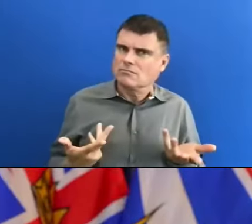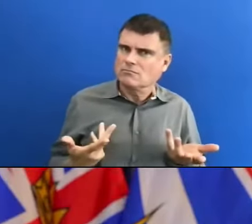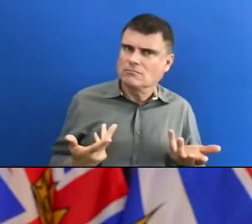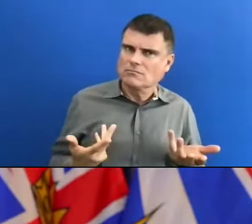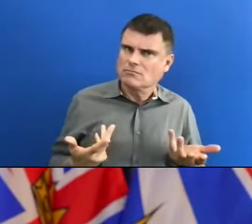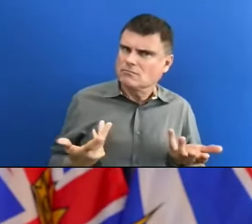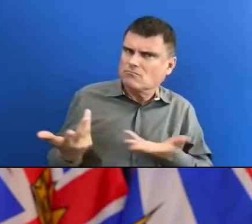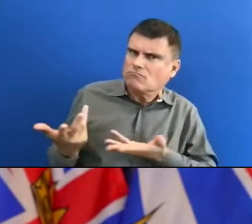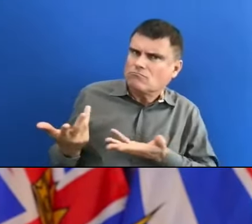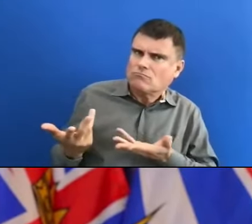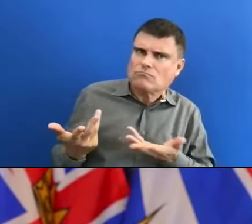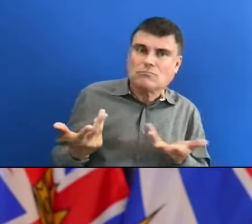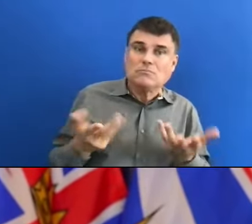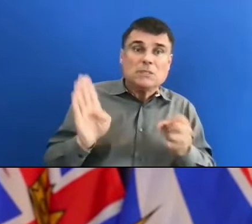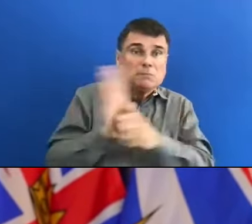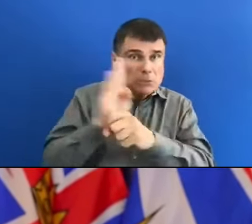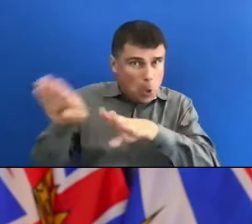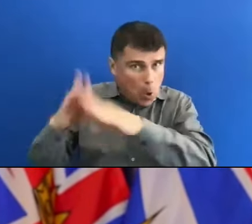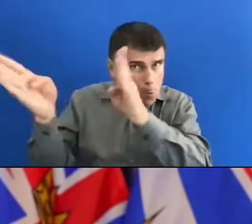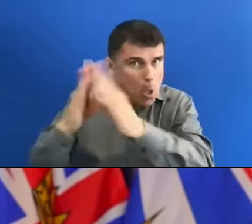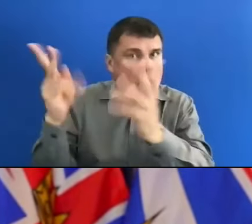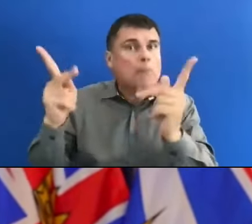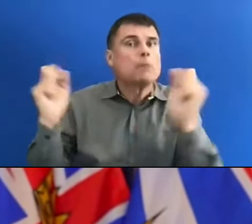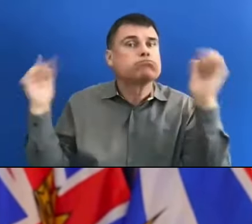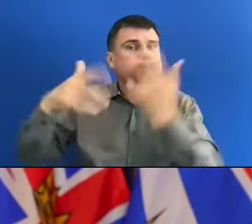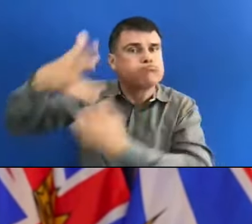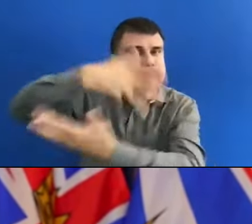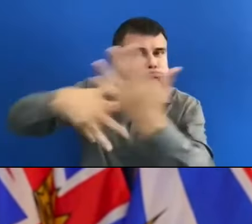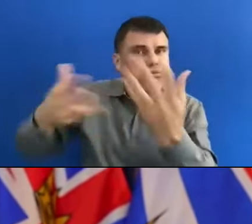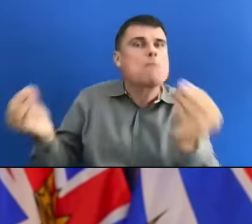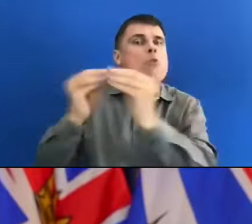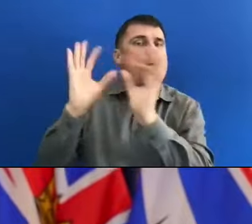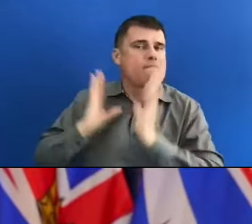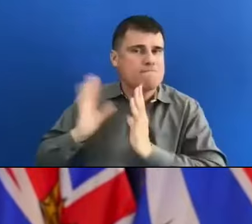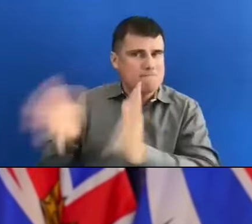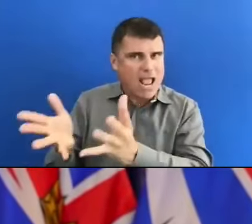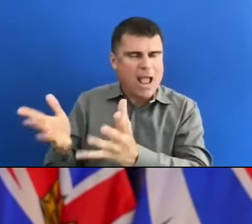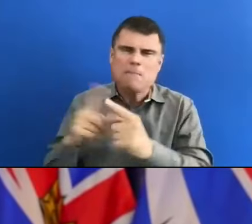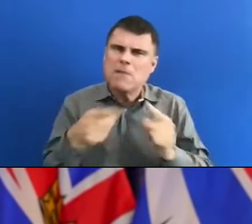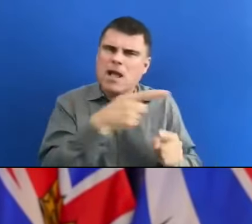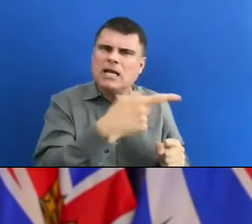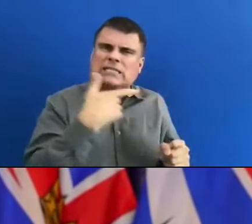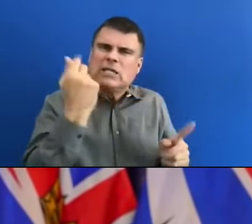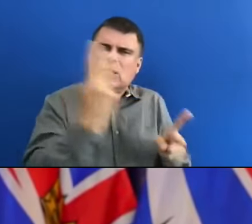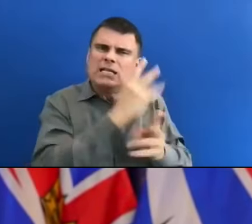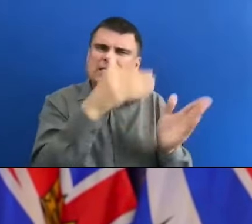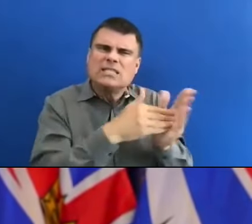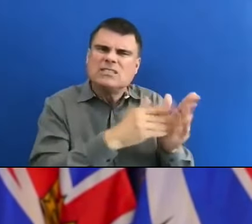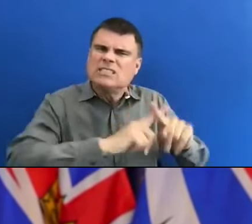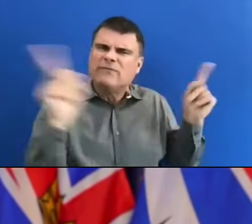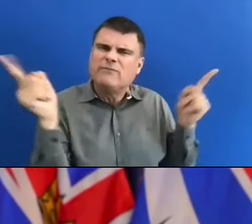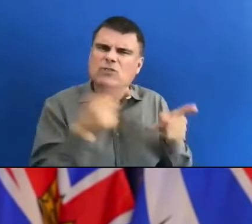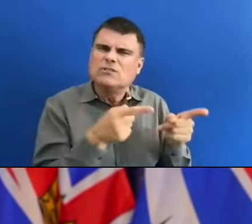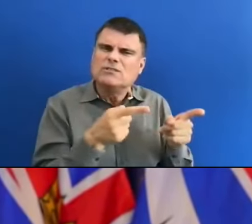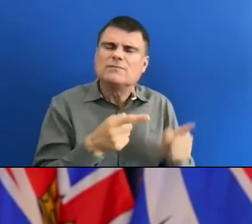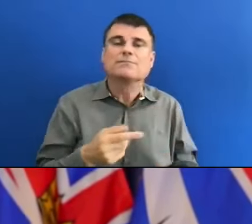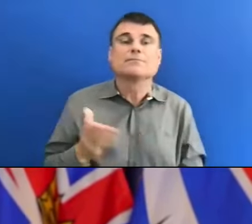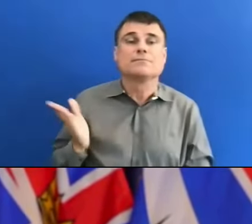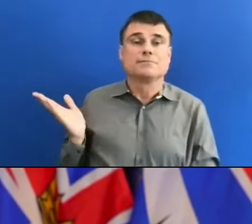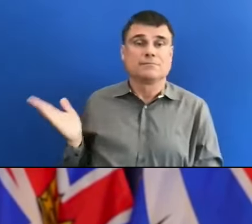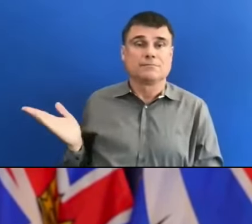if any, in businesses in the province? First of all, I have family in long-term care and we do visit,